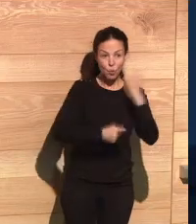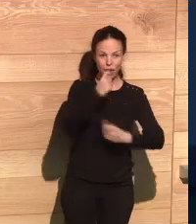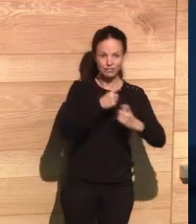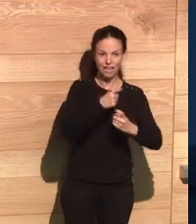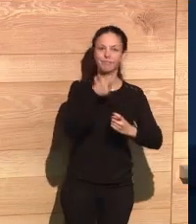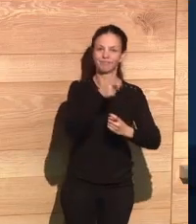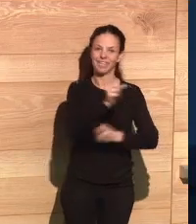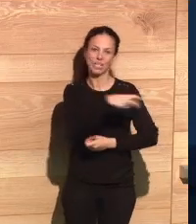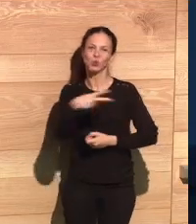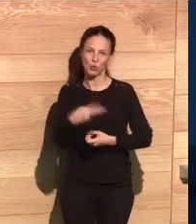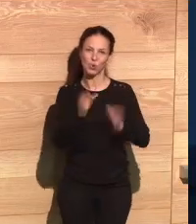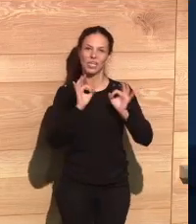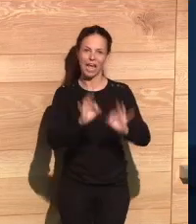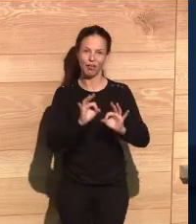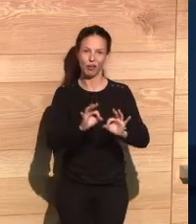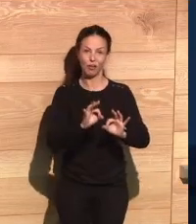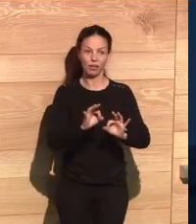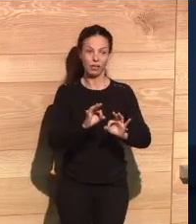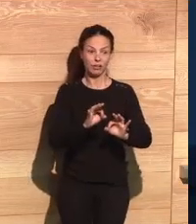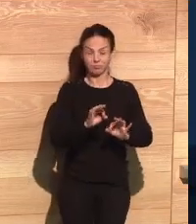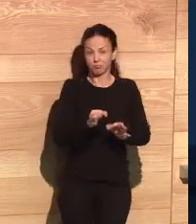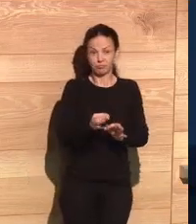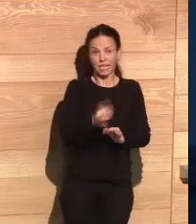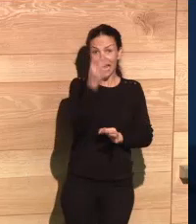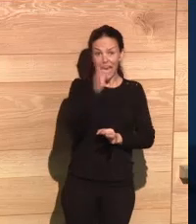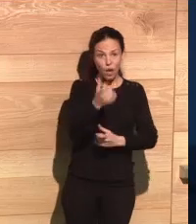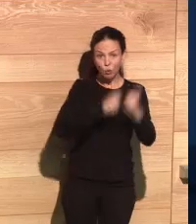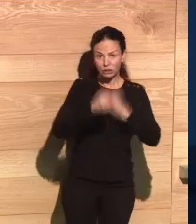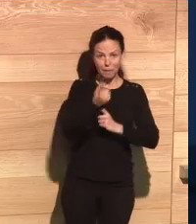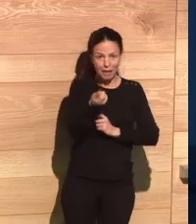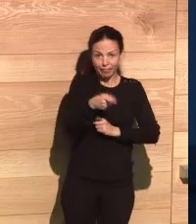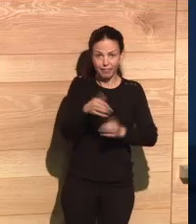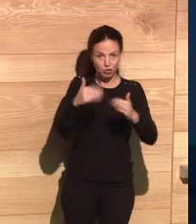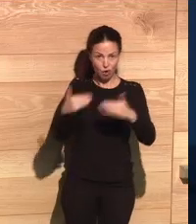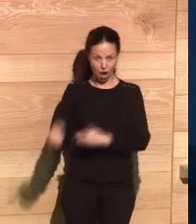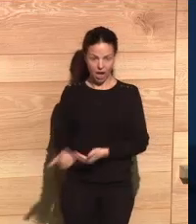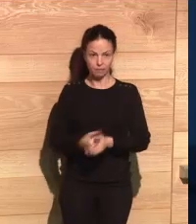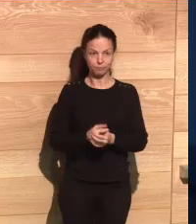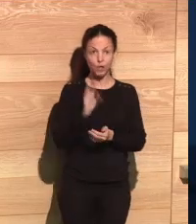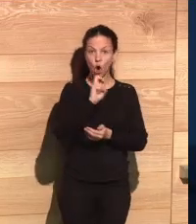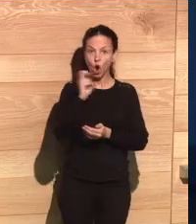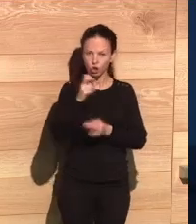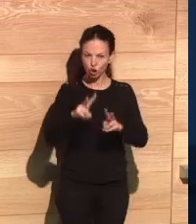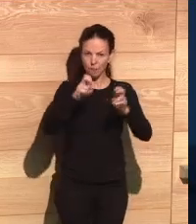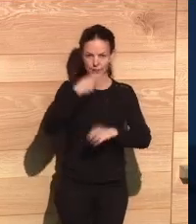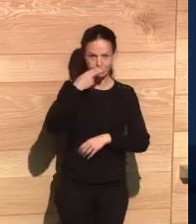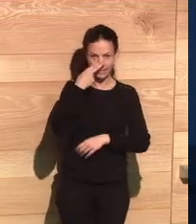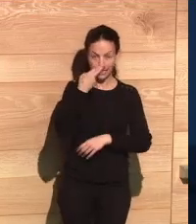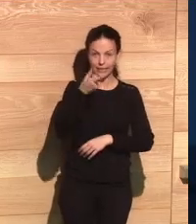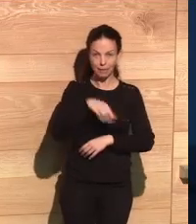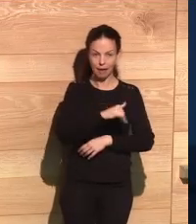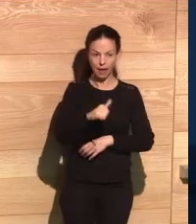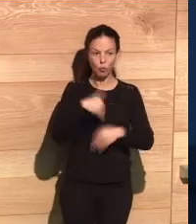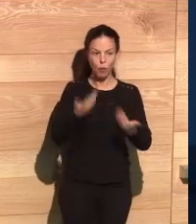data can cause harm, more surveys will come up and more results and conclusions will come up.